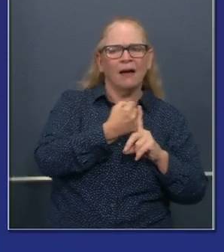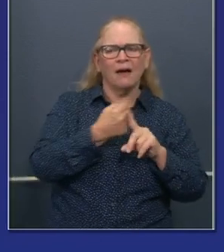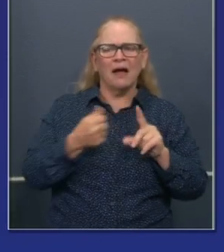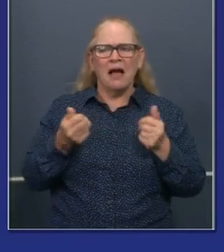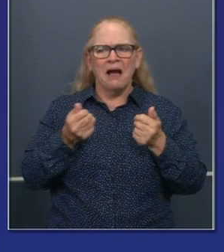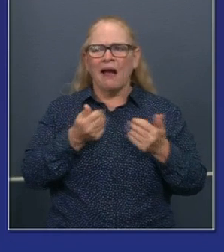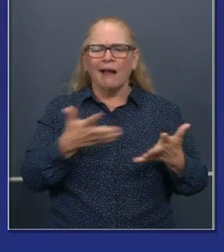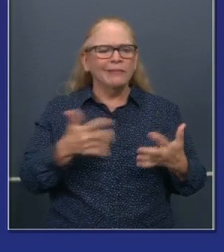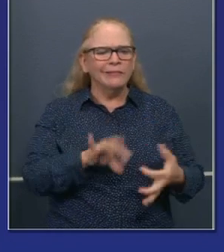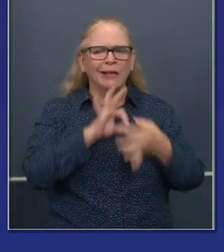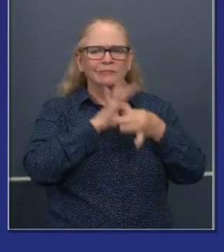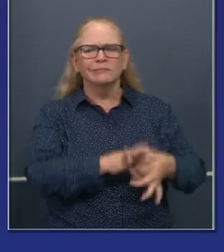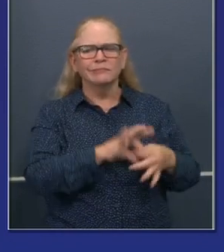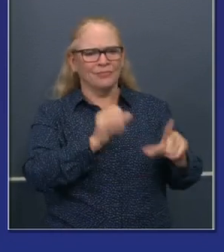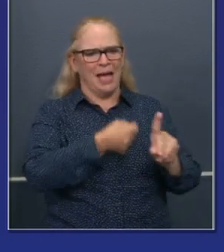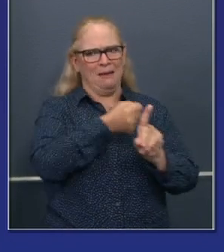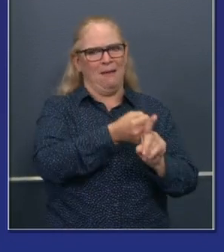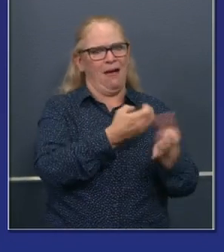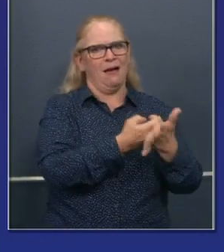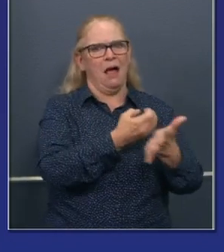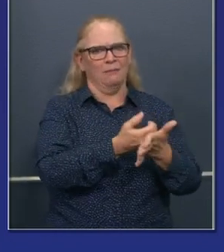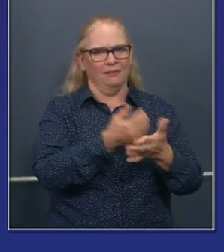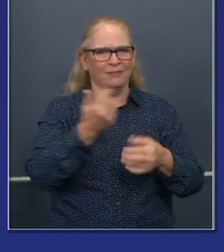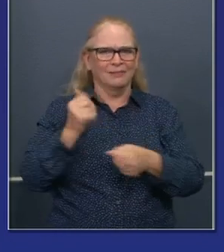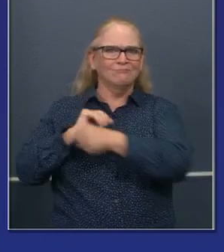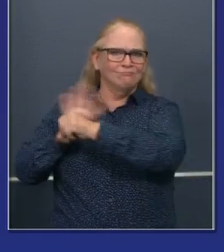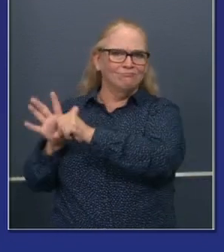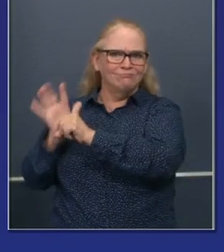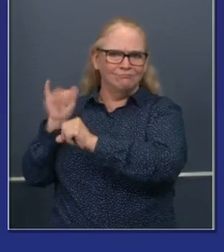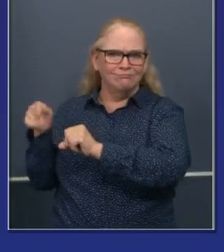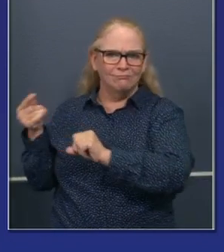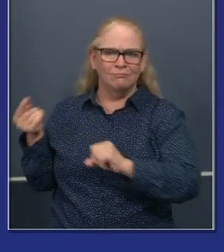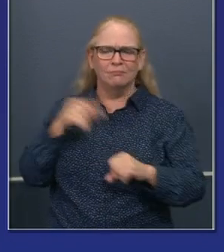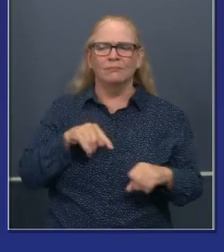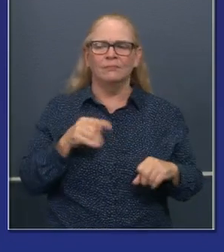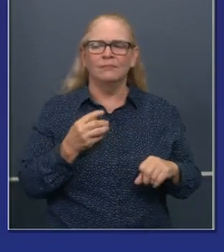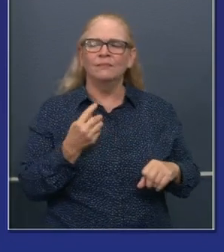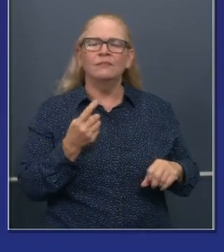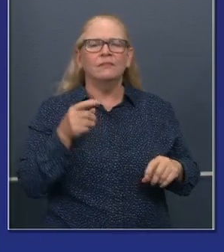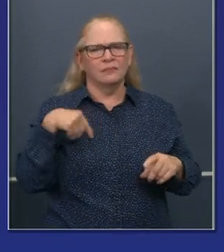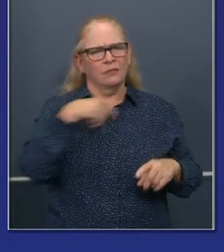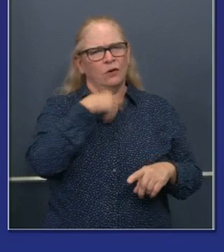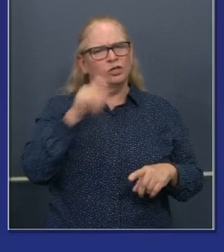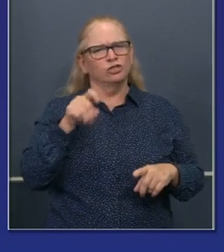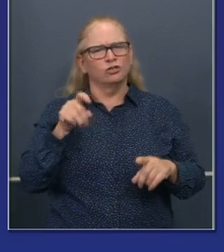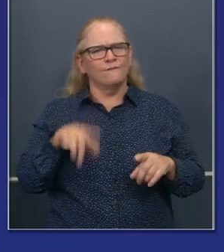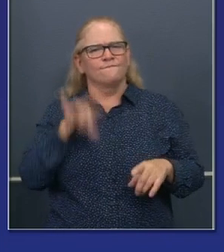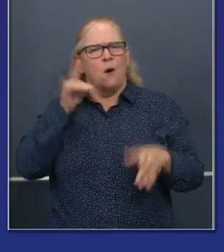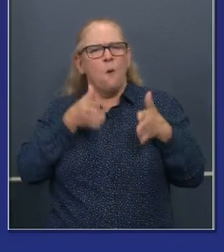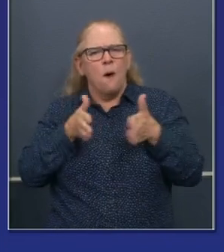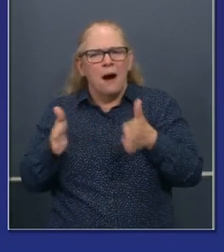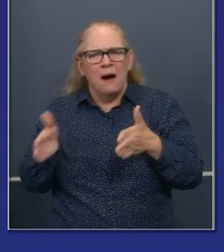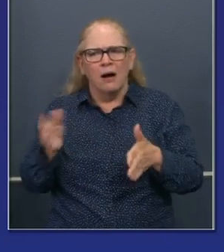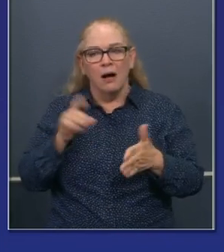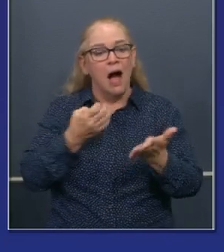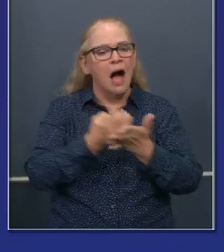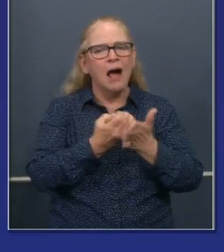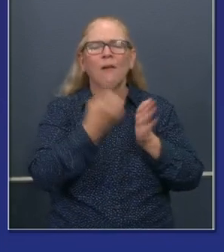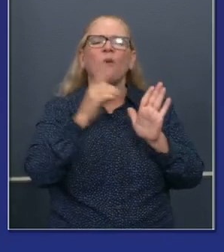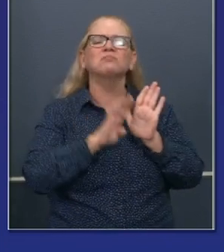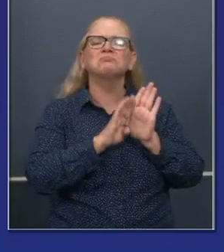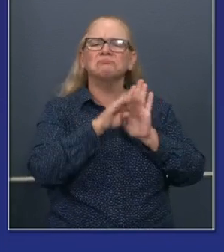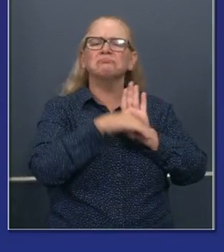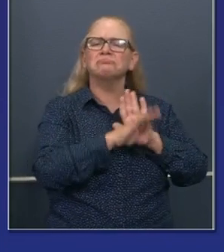economy that downs the highs, the lows of the nature, the cyclical nature of the economy, particularly an